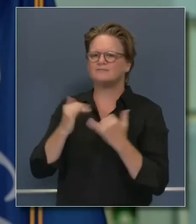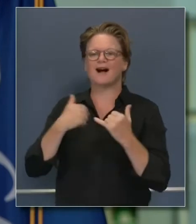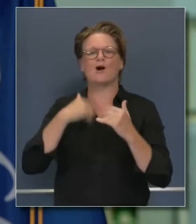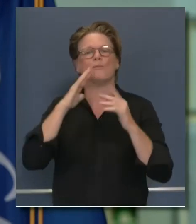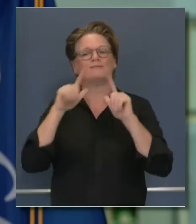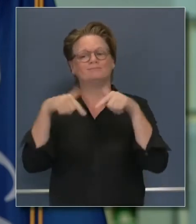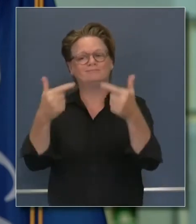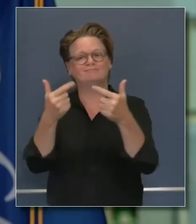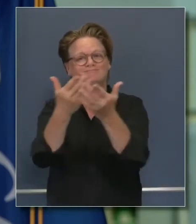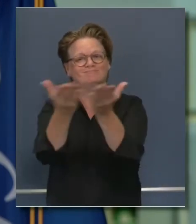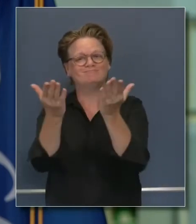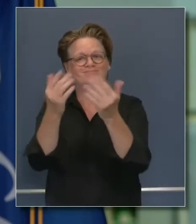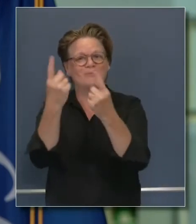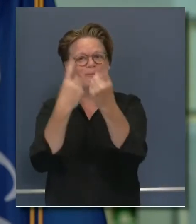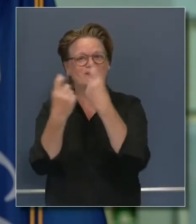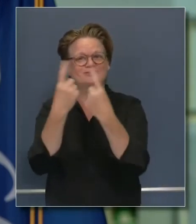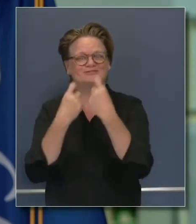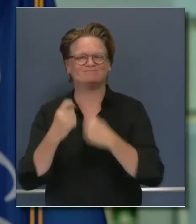Phil Willen, LA Times.